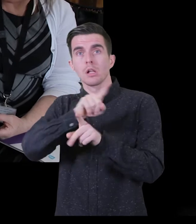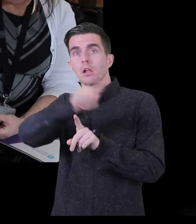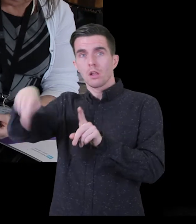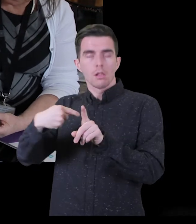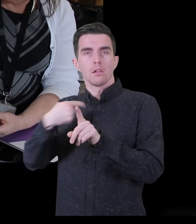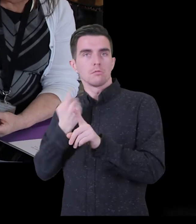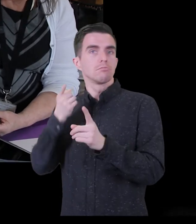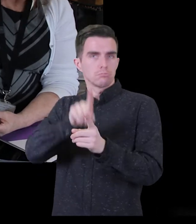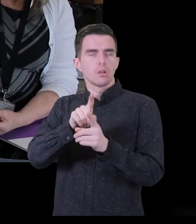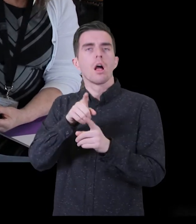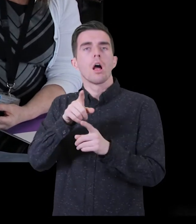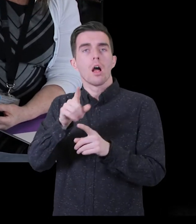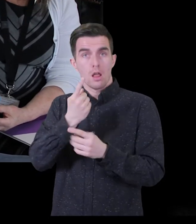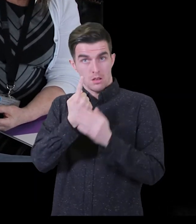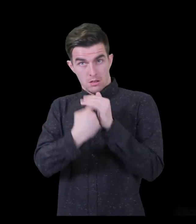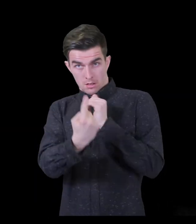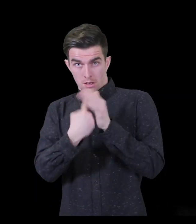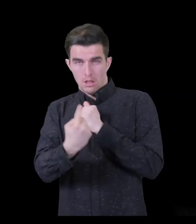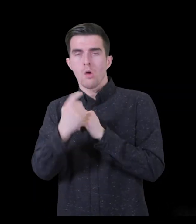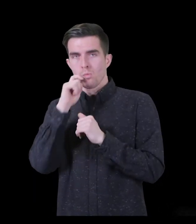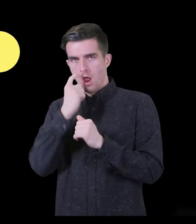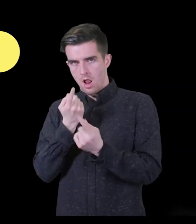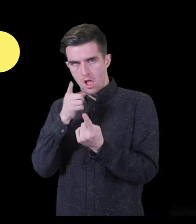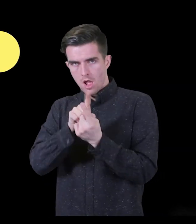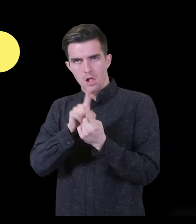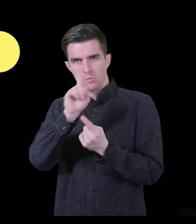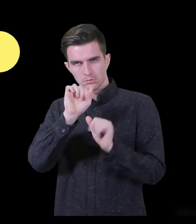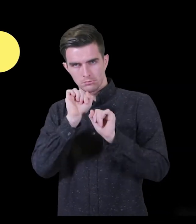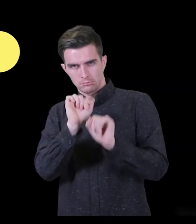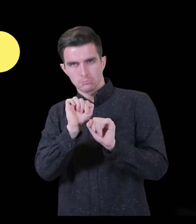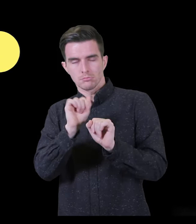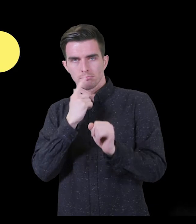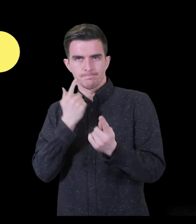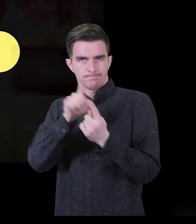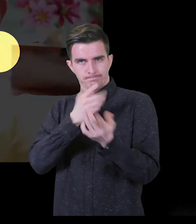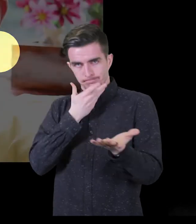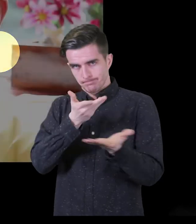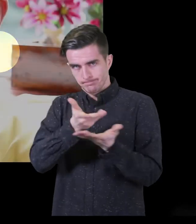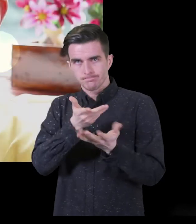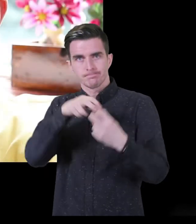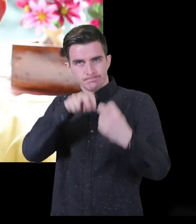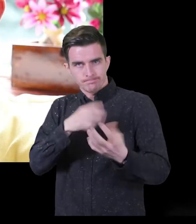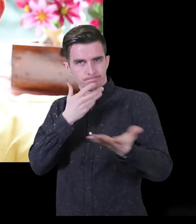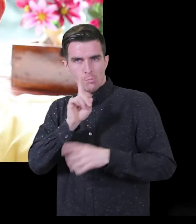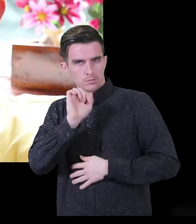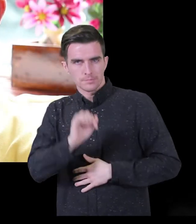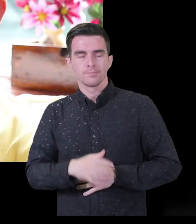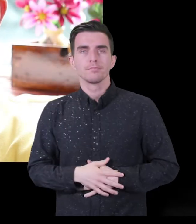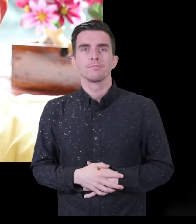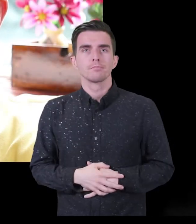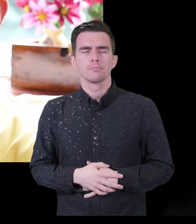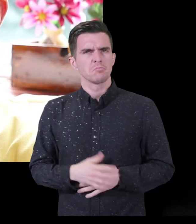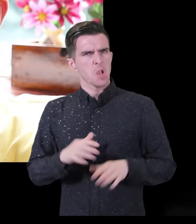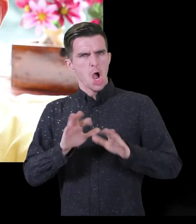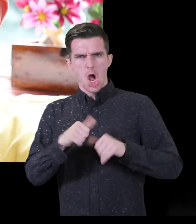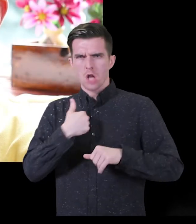and prioritize the referral. How do I get referred to the sensory support team? I went to the doctors and